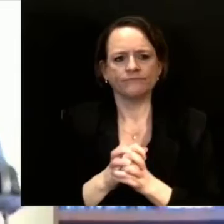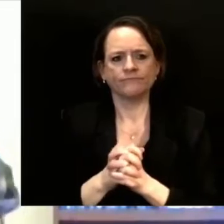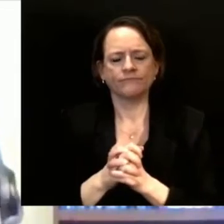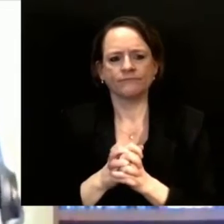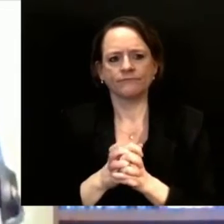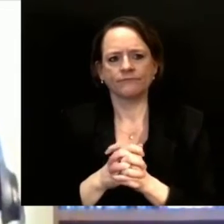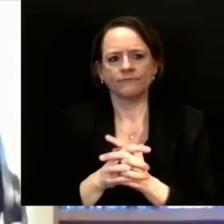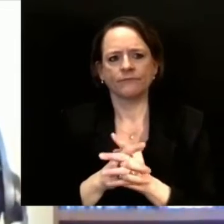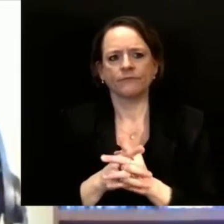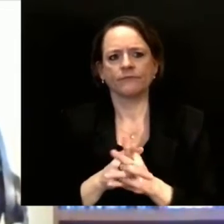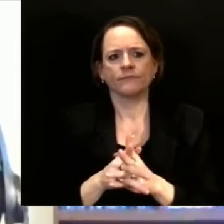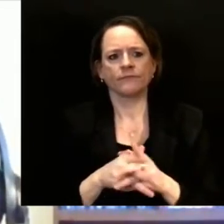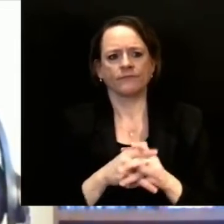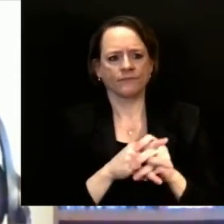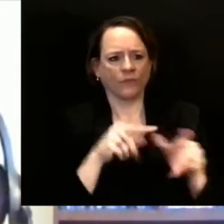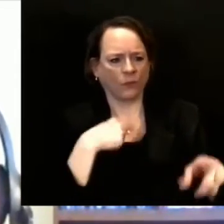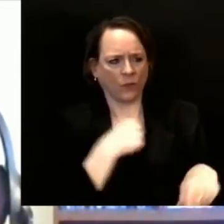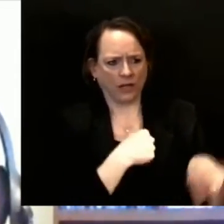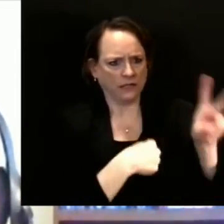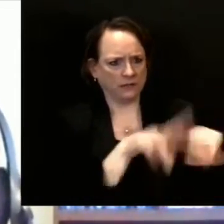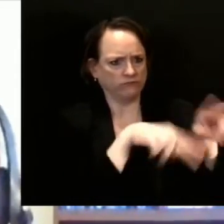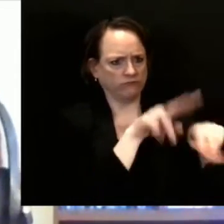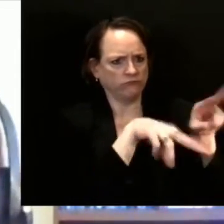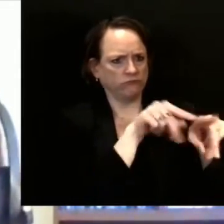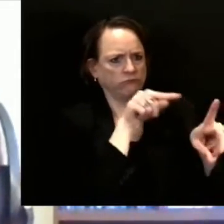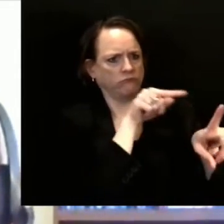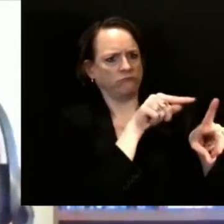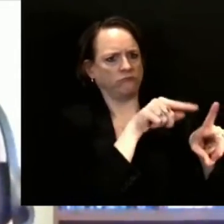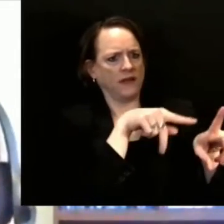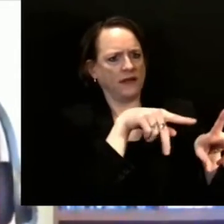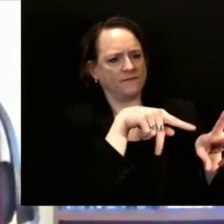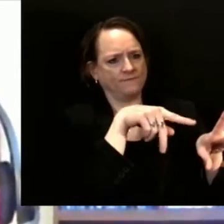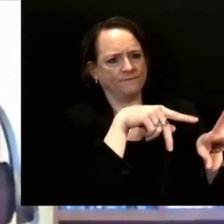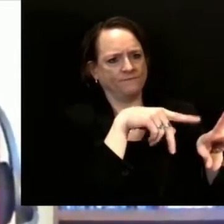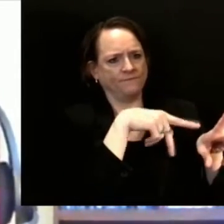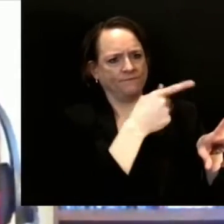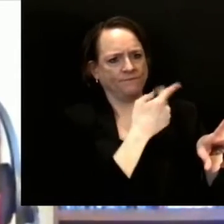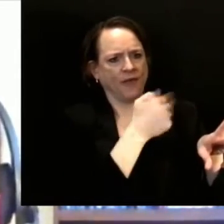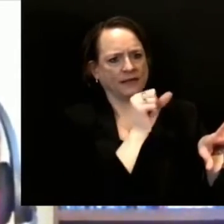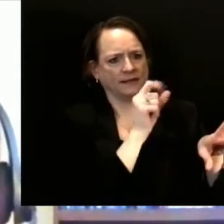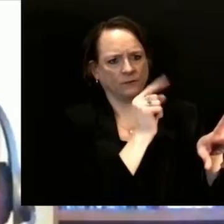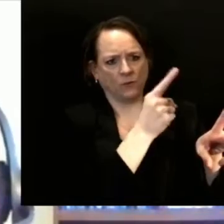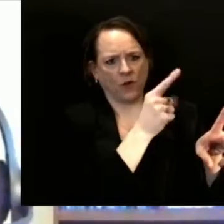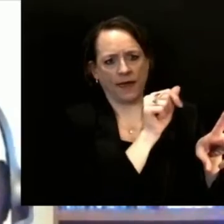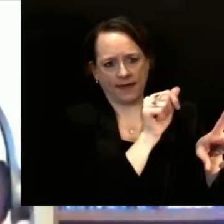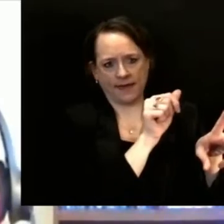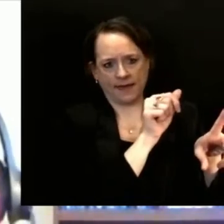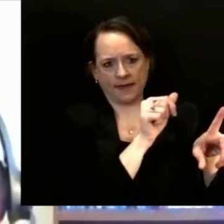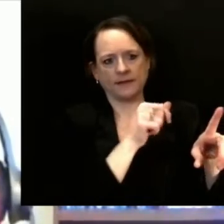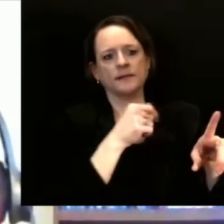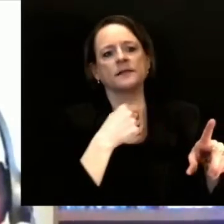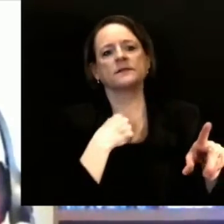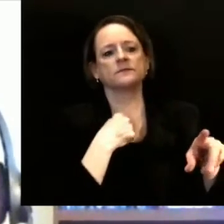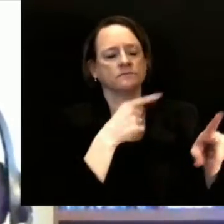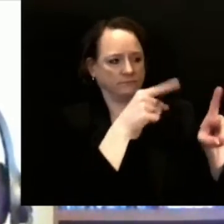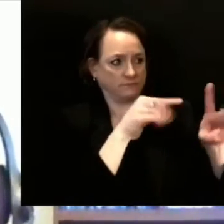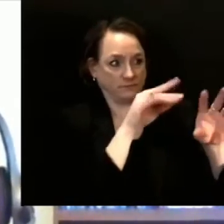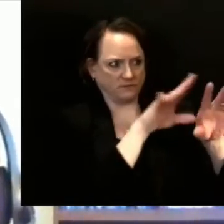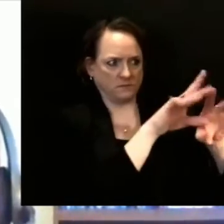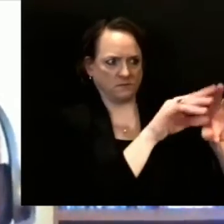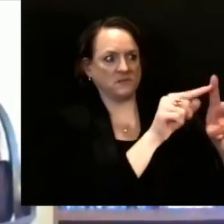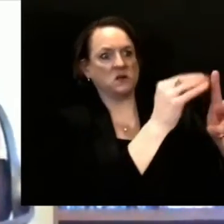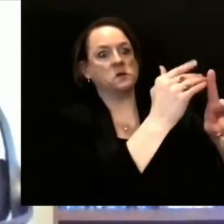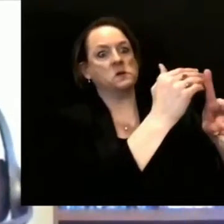we were about 50% of the way through. And so we're using that same estimate for us right